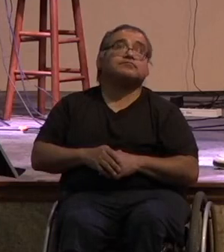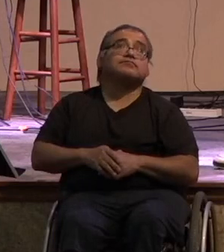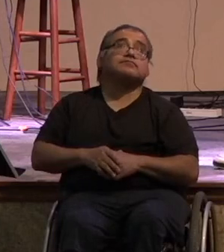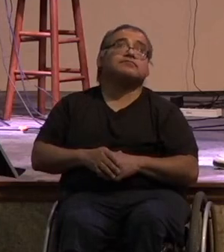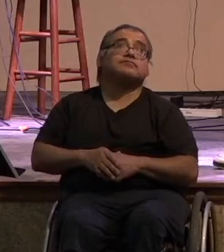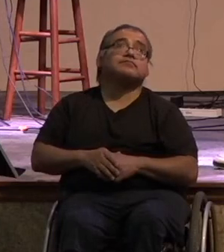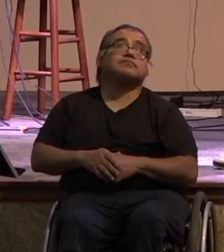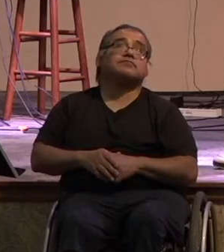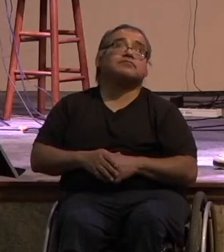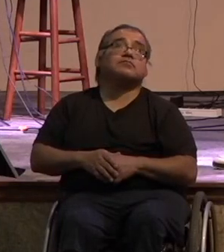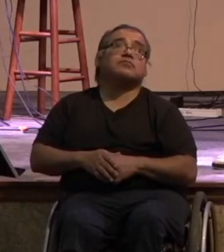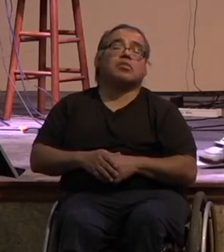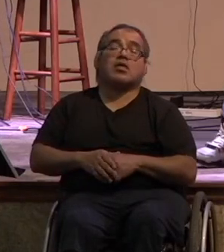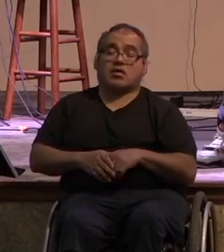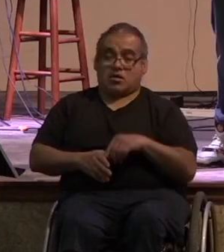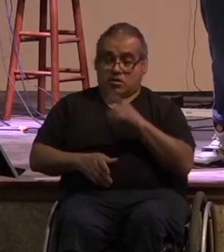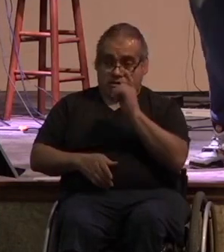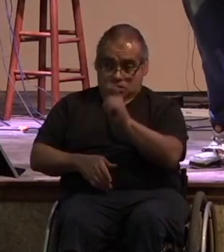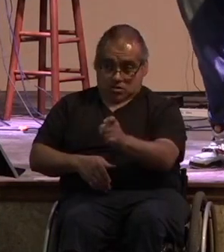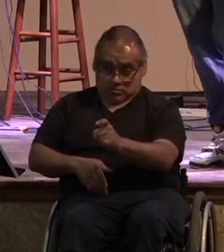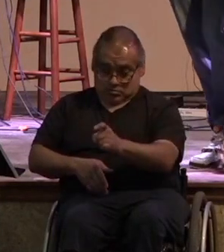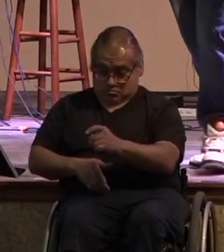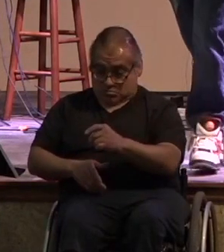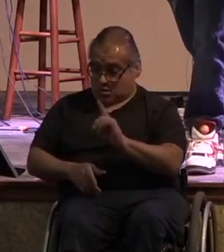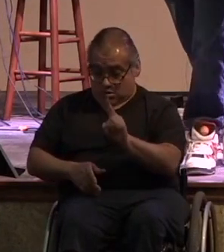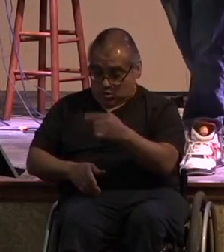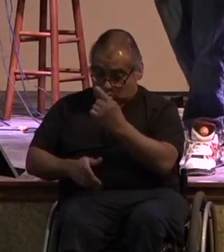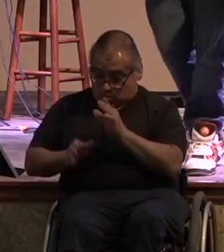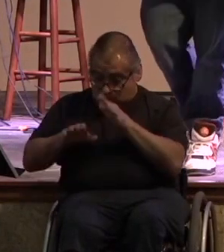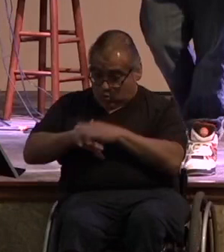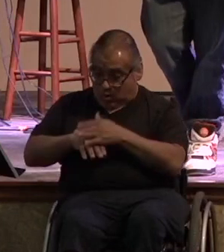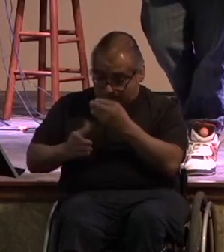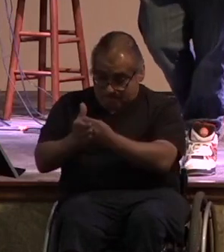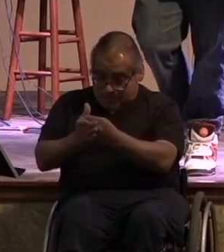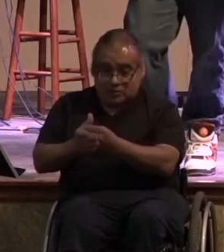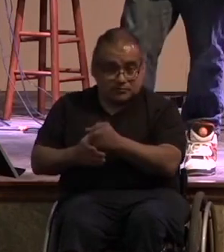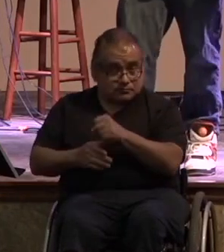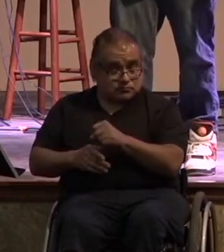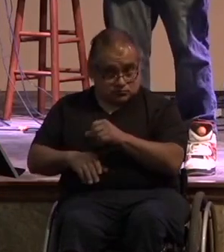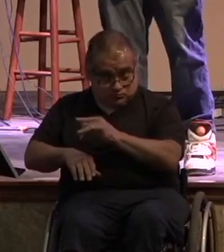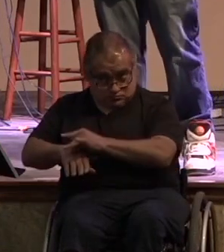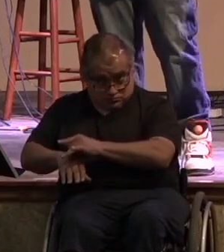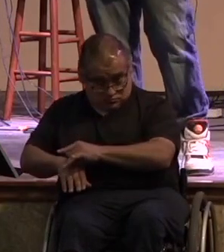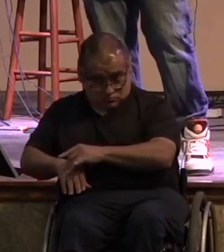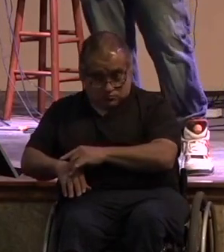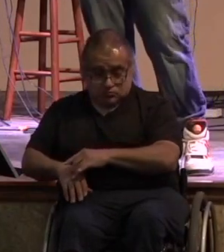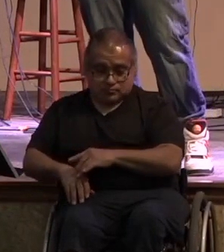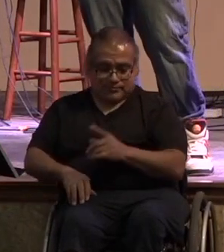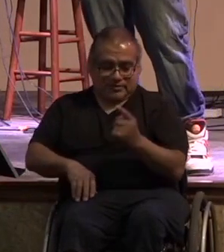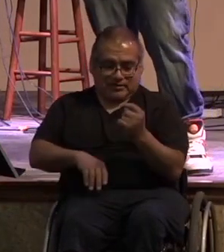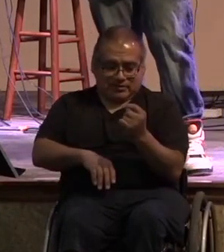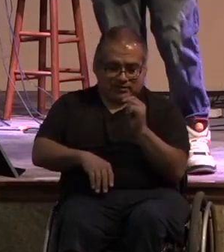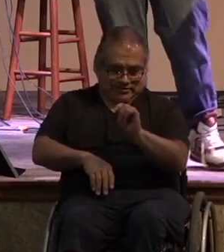um giving doesn't just touch on our money it does mean our money but it also means i i always say the three t's